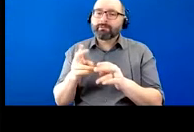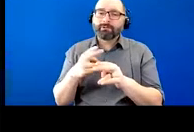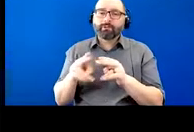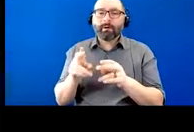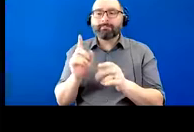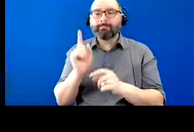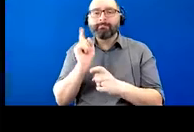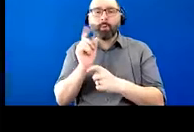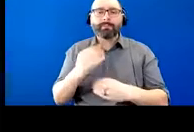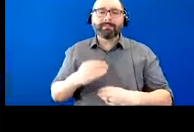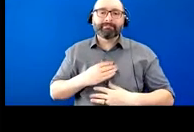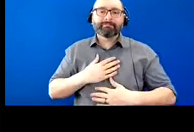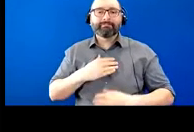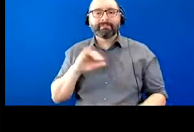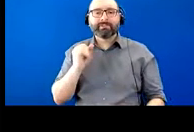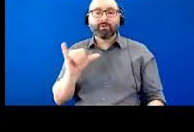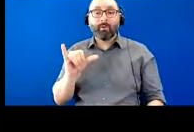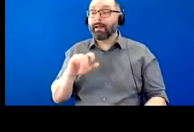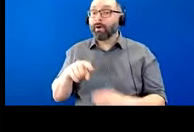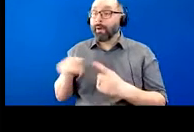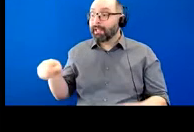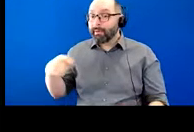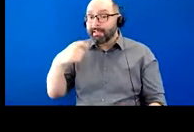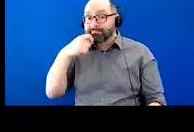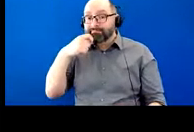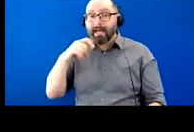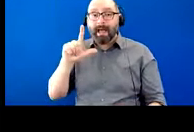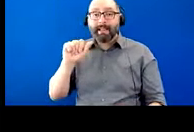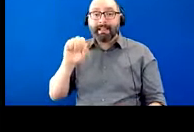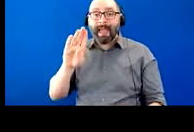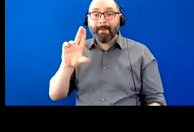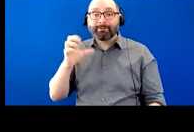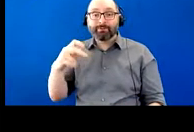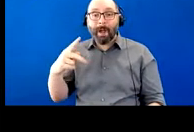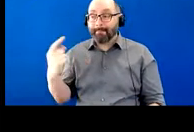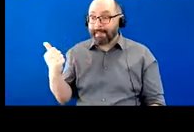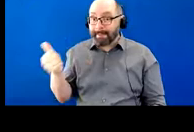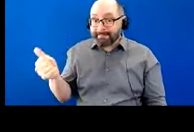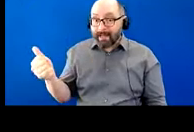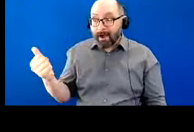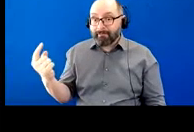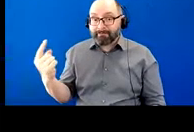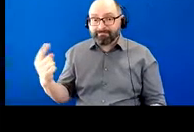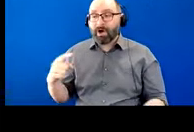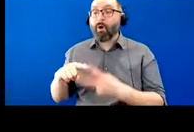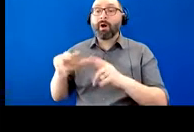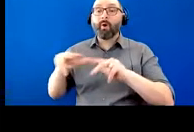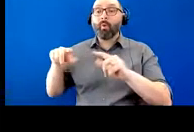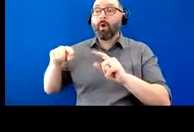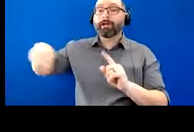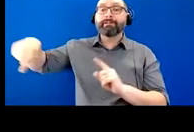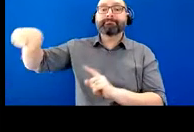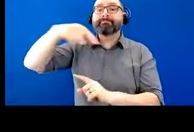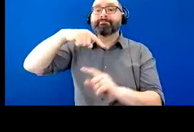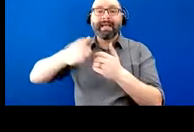for example, when he would, he would eat a lamb chop by himself or, um, when they would go for walks around the neighborhood, um,